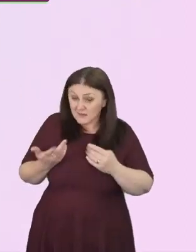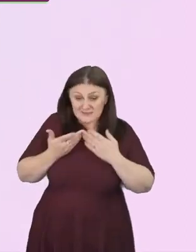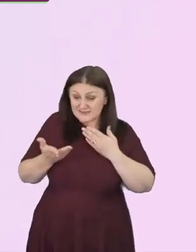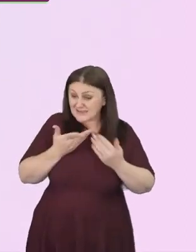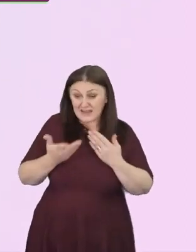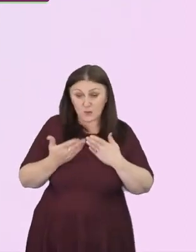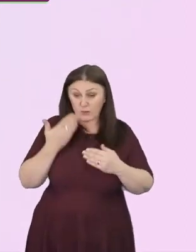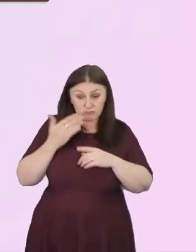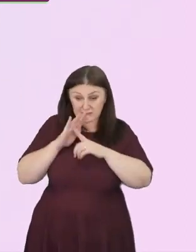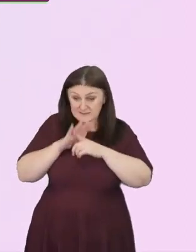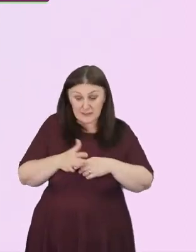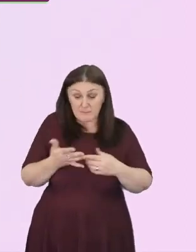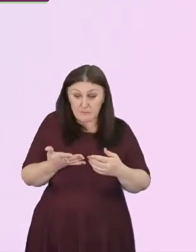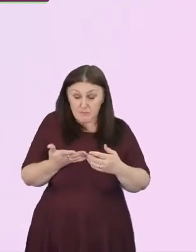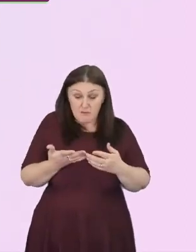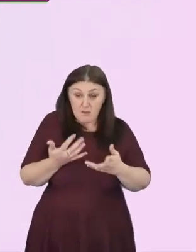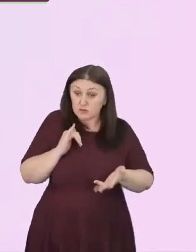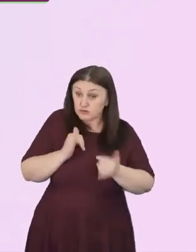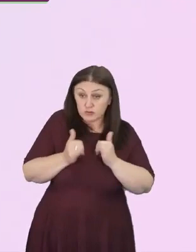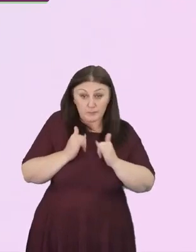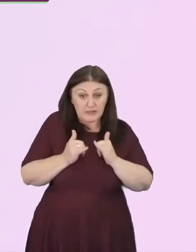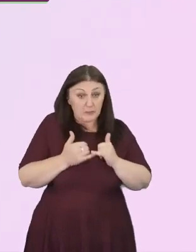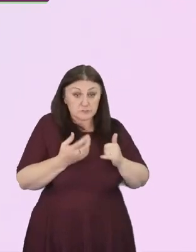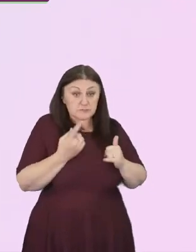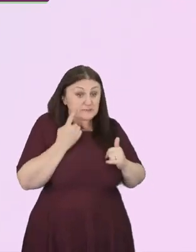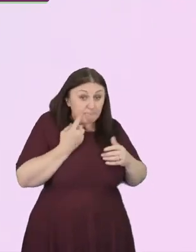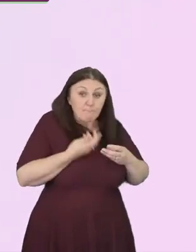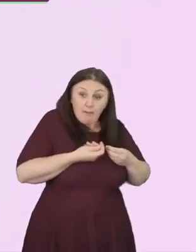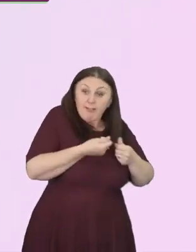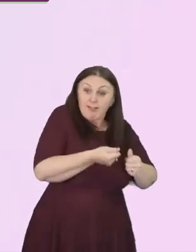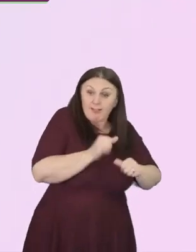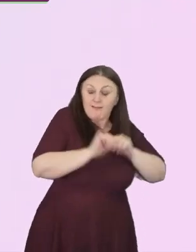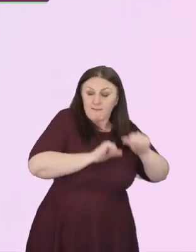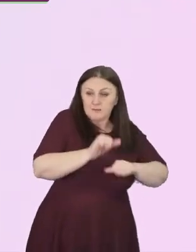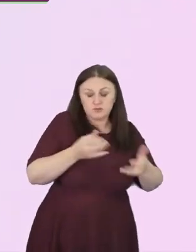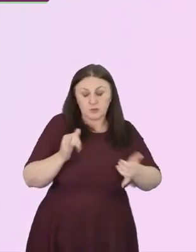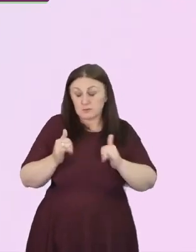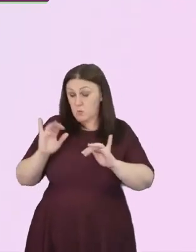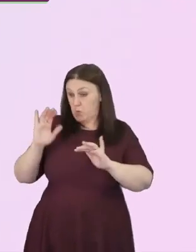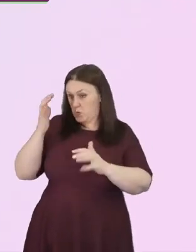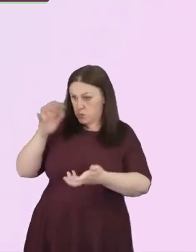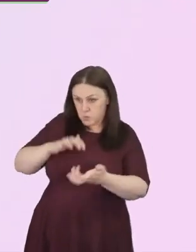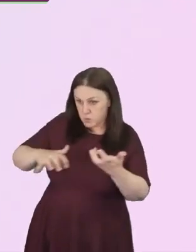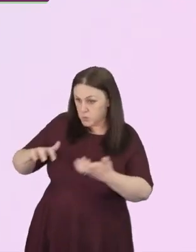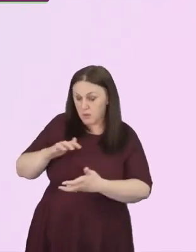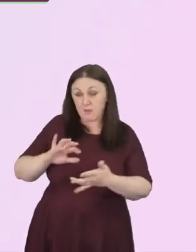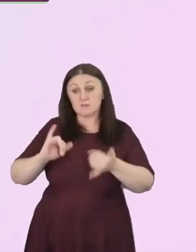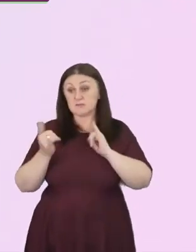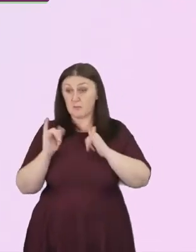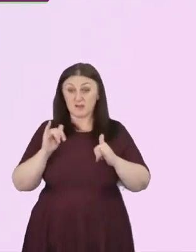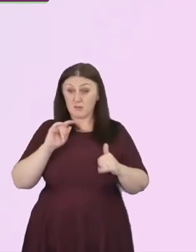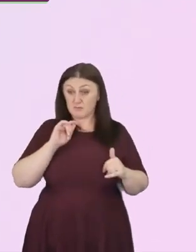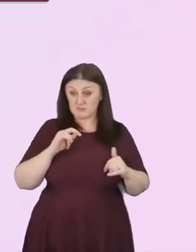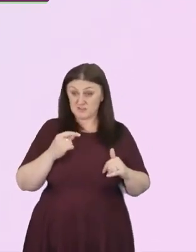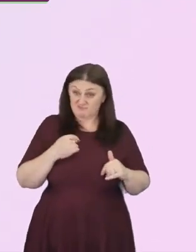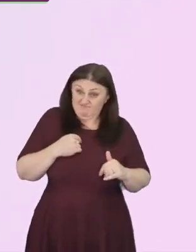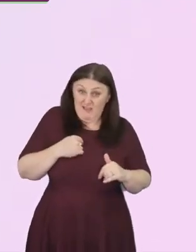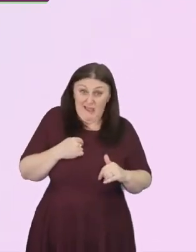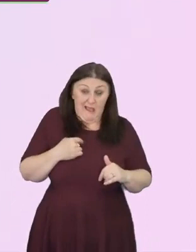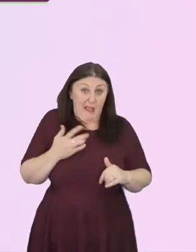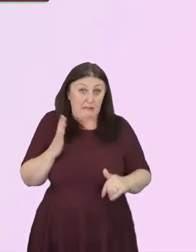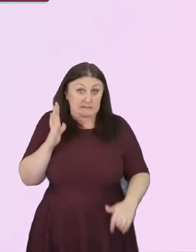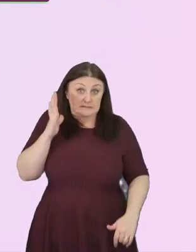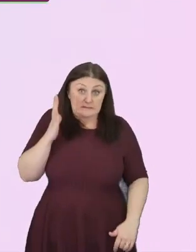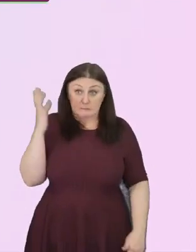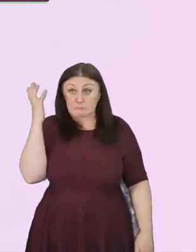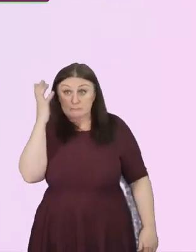sometimes simple and sometimes very complicated. There are times when I get it wrong. When I've messed